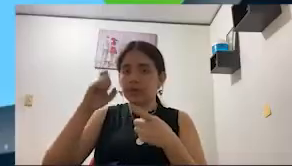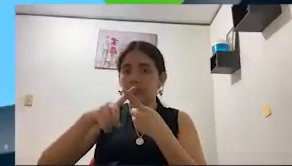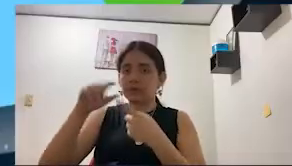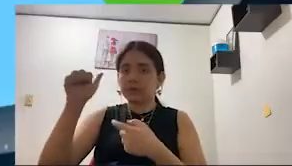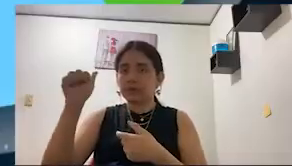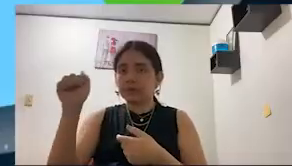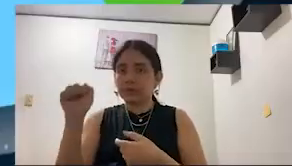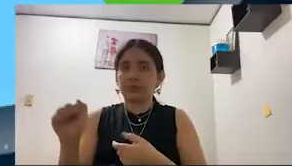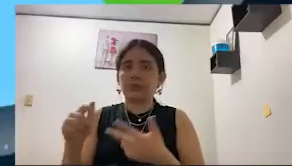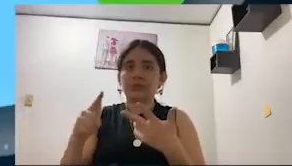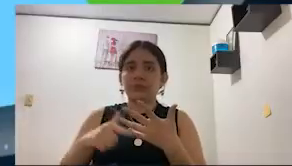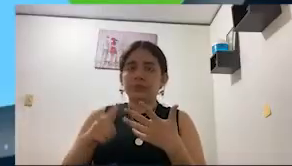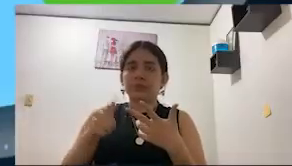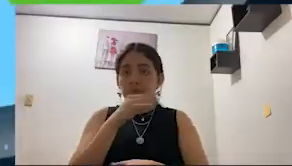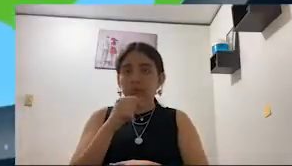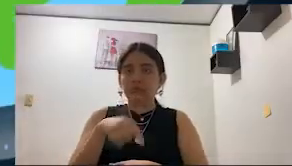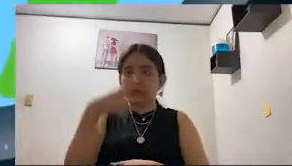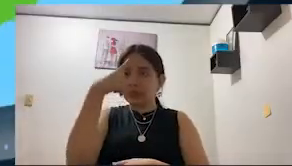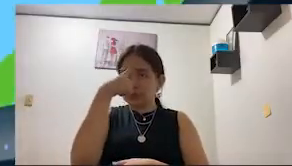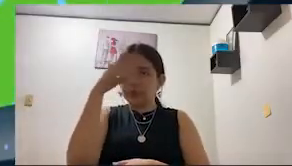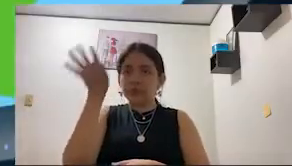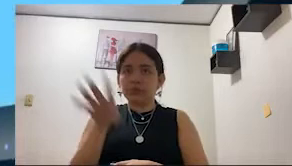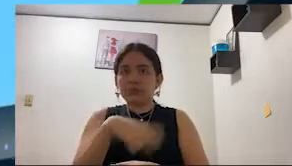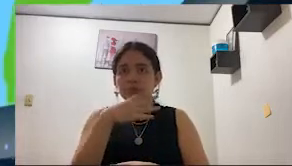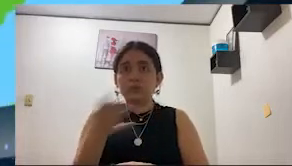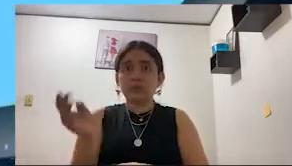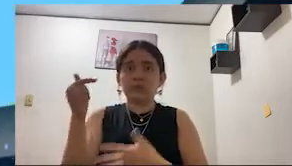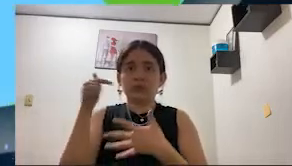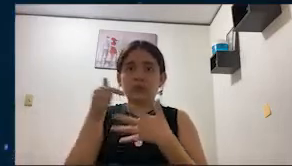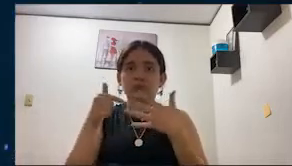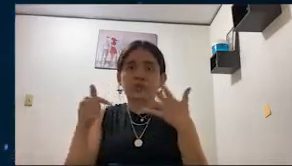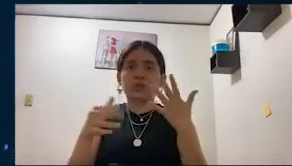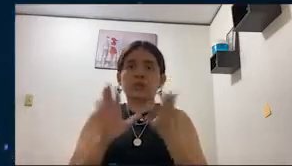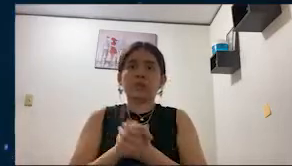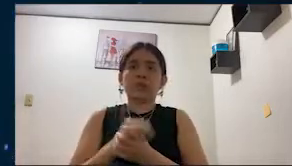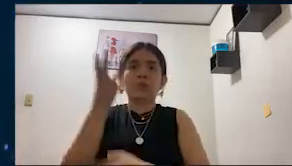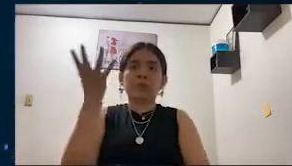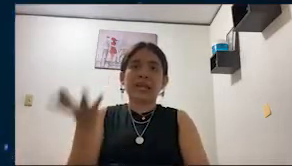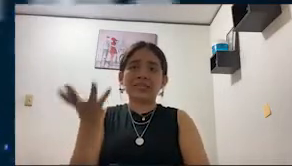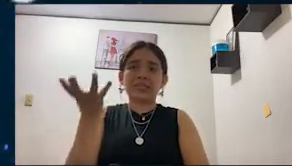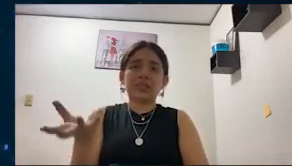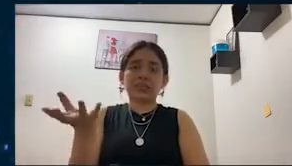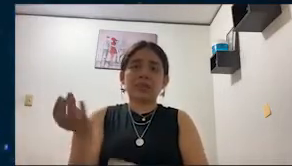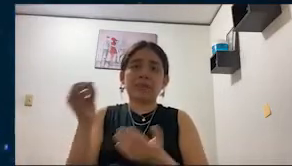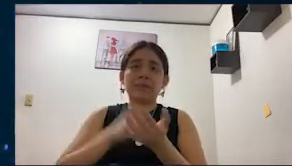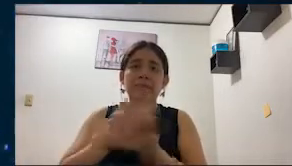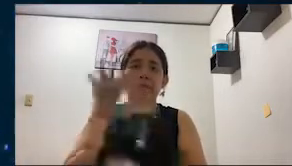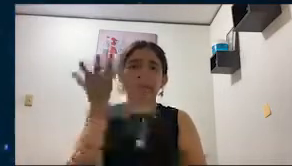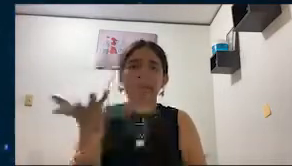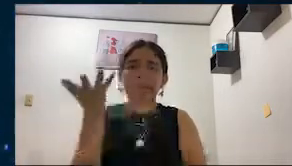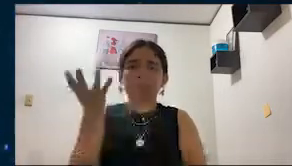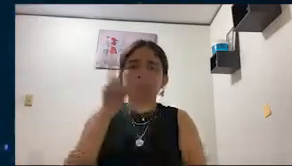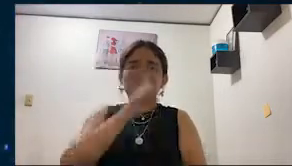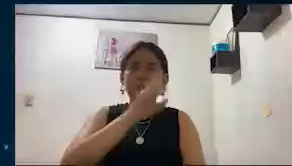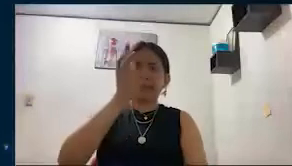has also contributed to more than 100 recycling projects internationally. Why is accessibility to this construction material